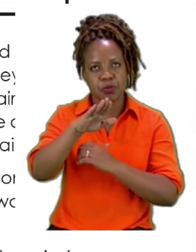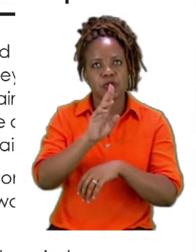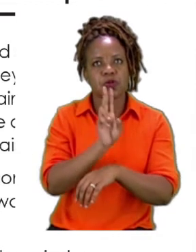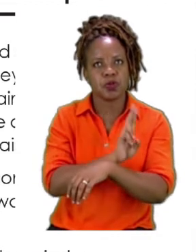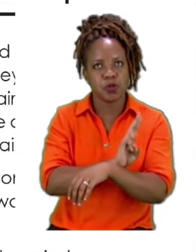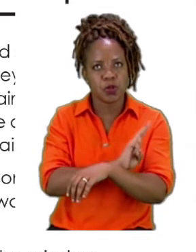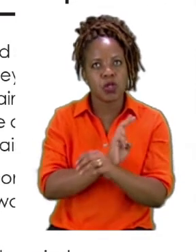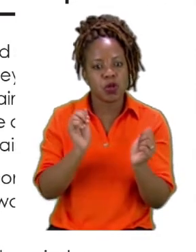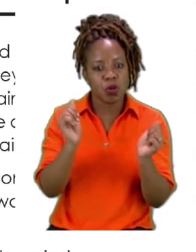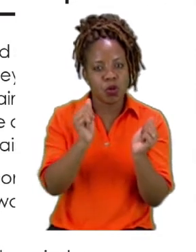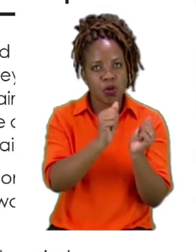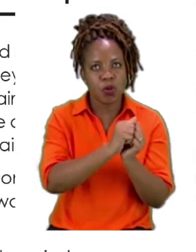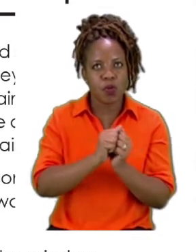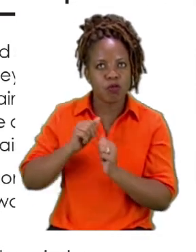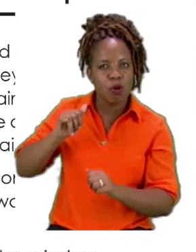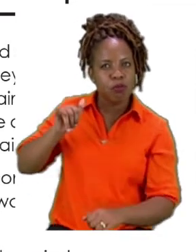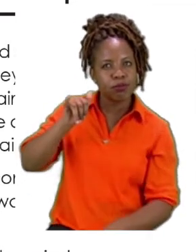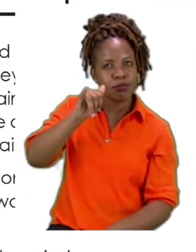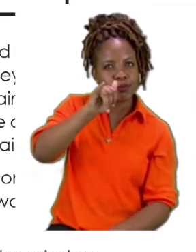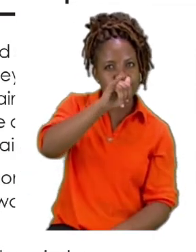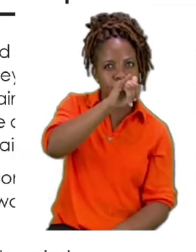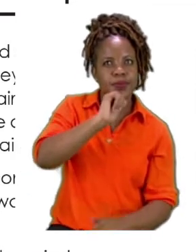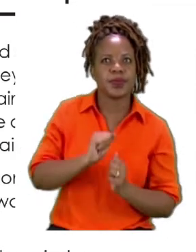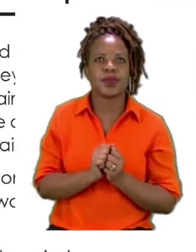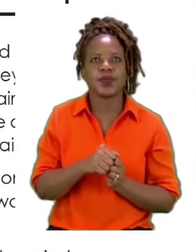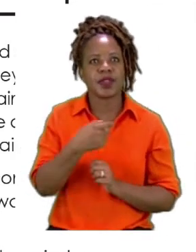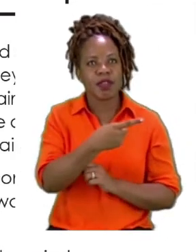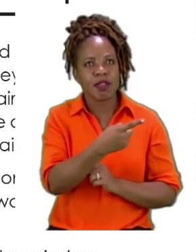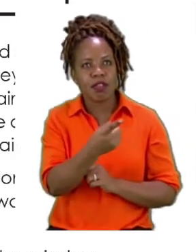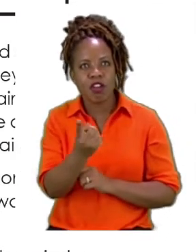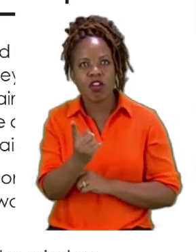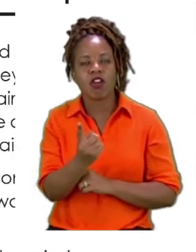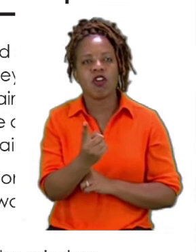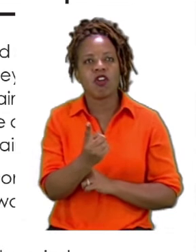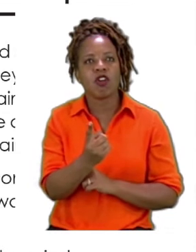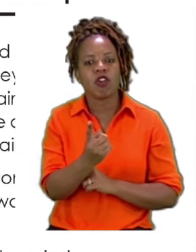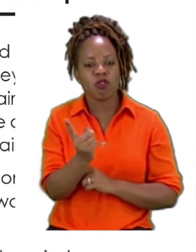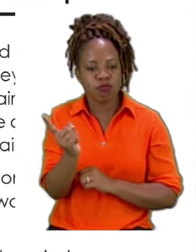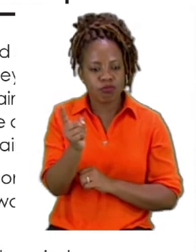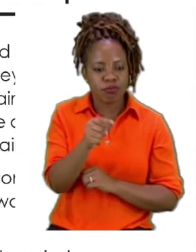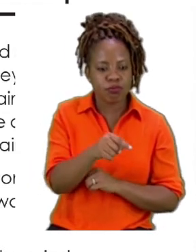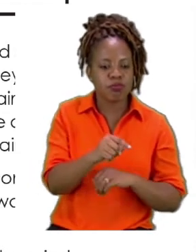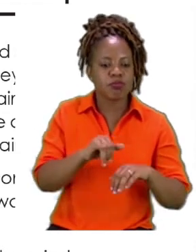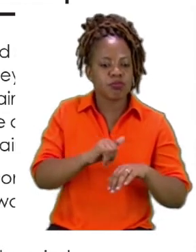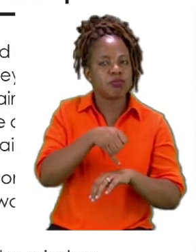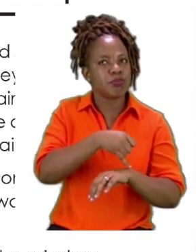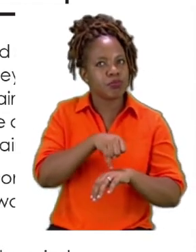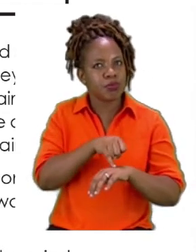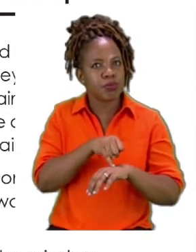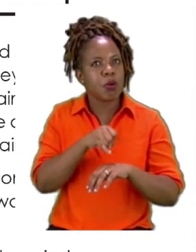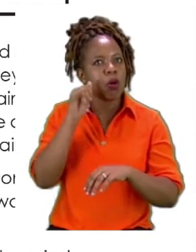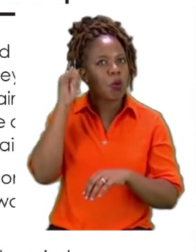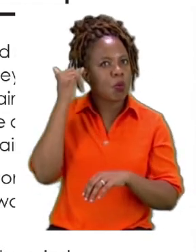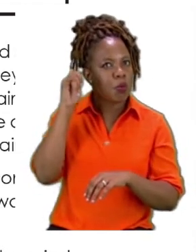the airplane. They all came by taxi but most of the people